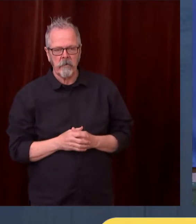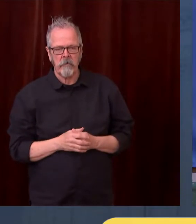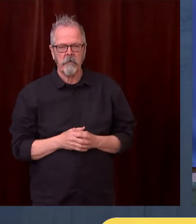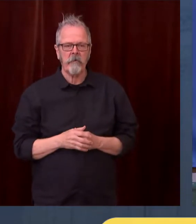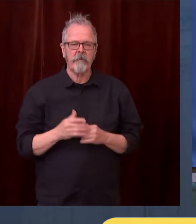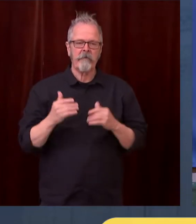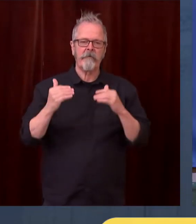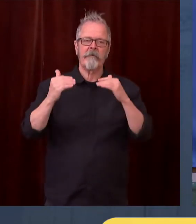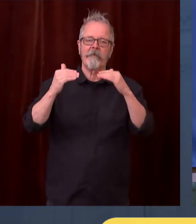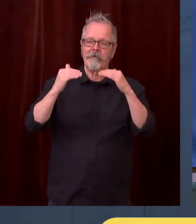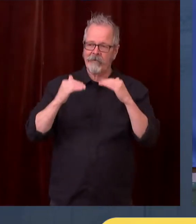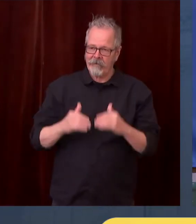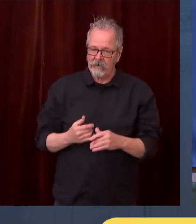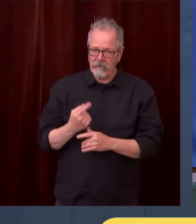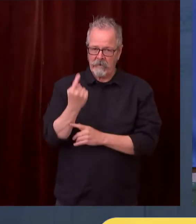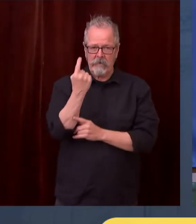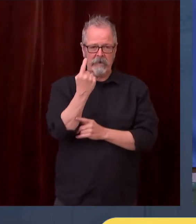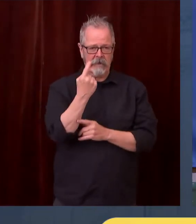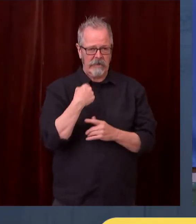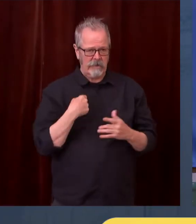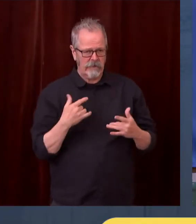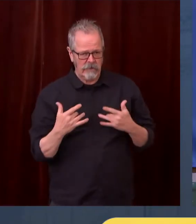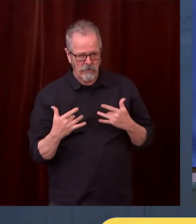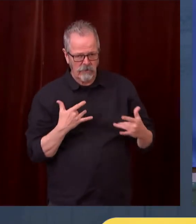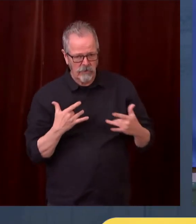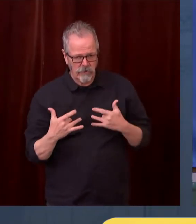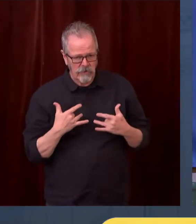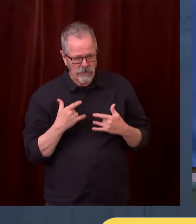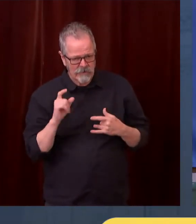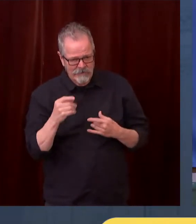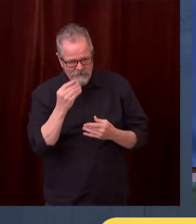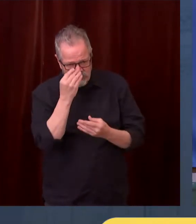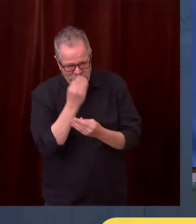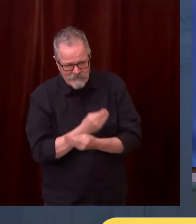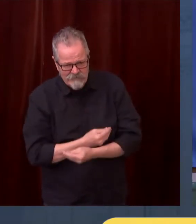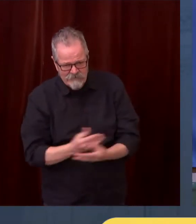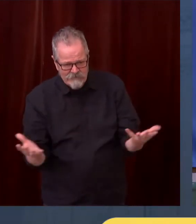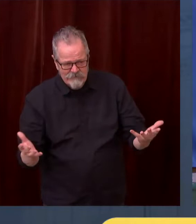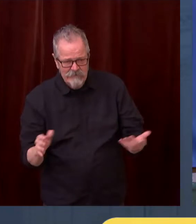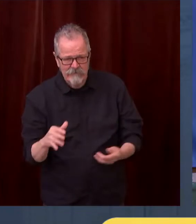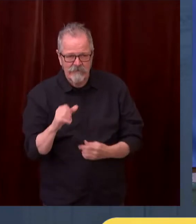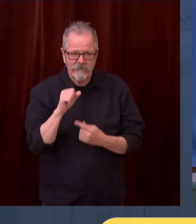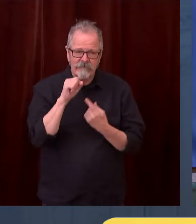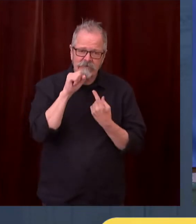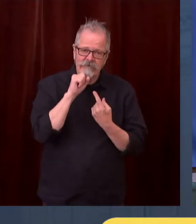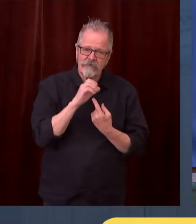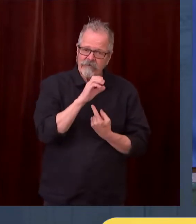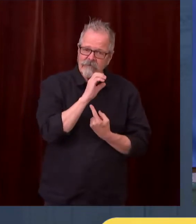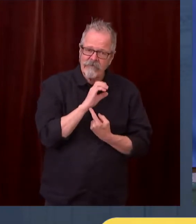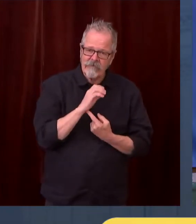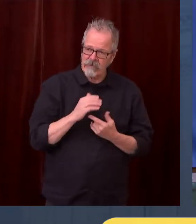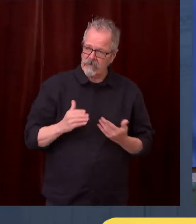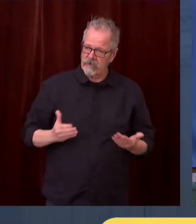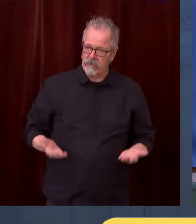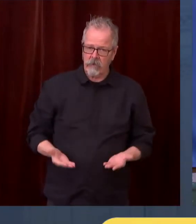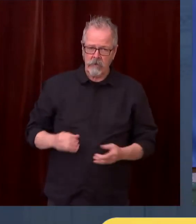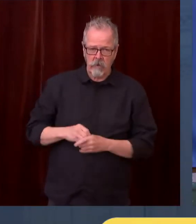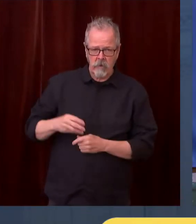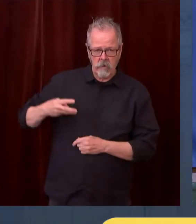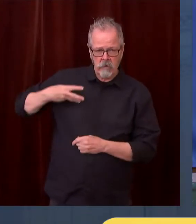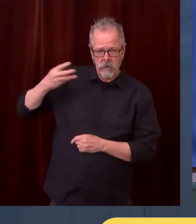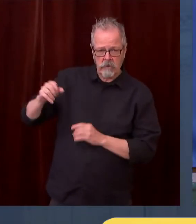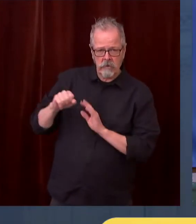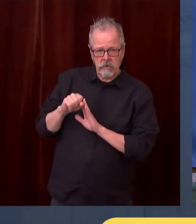We have over 305,000 Washingtonians today over the age of 65 who still have not been